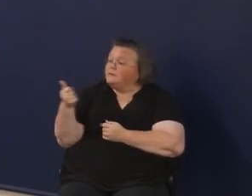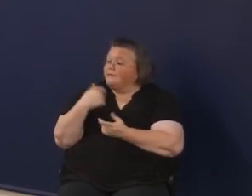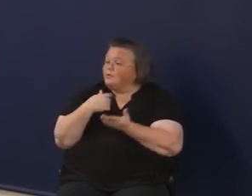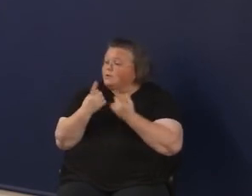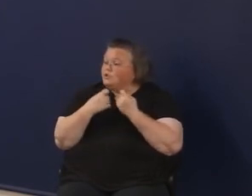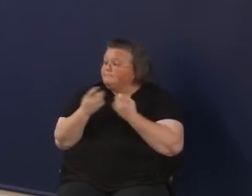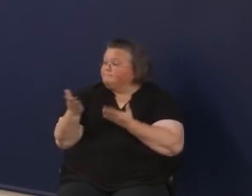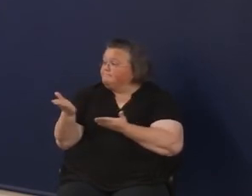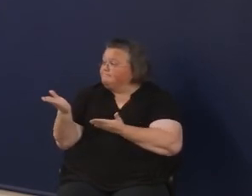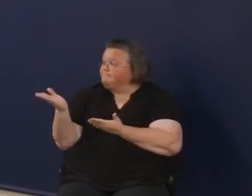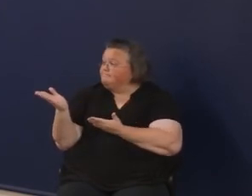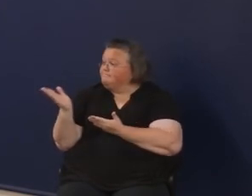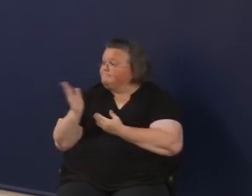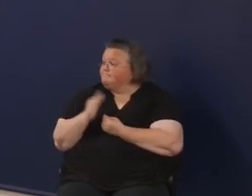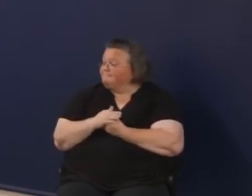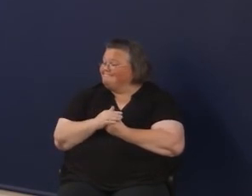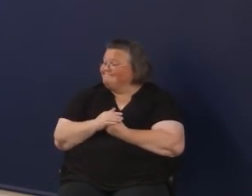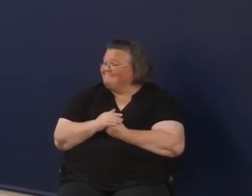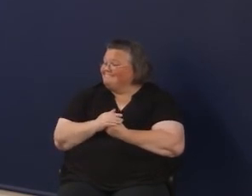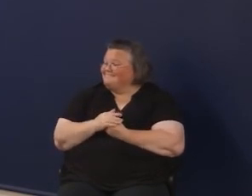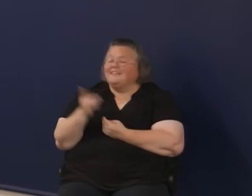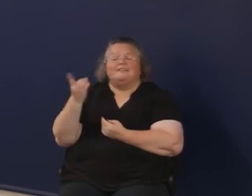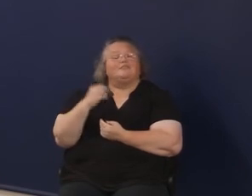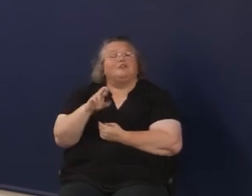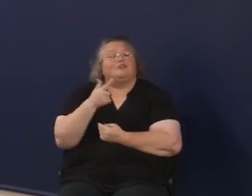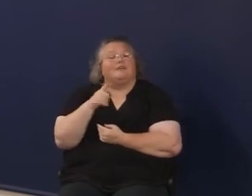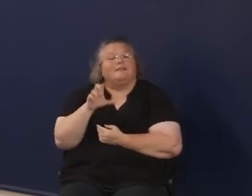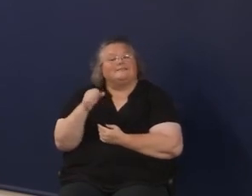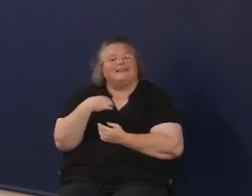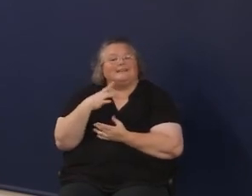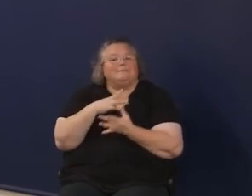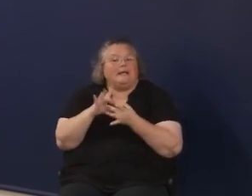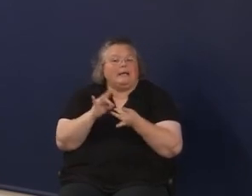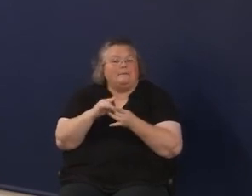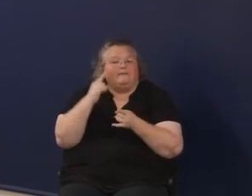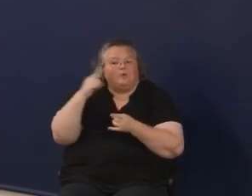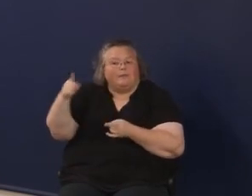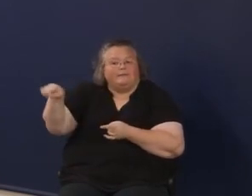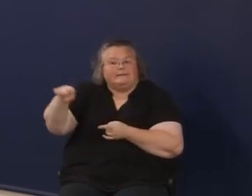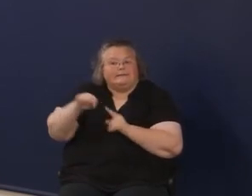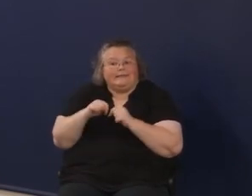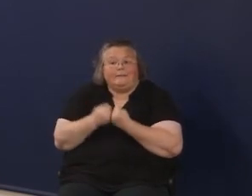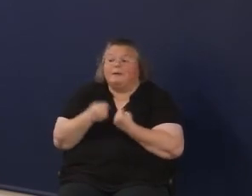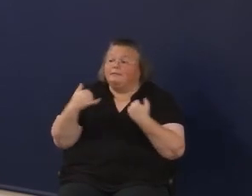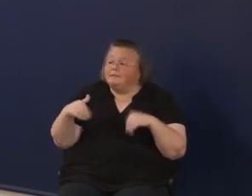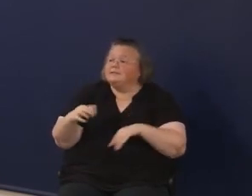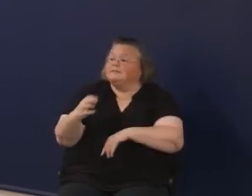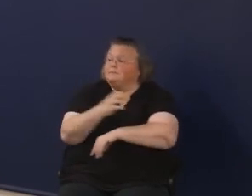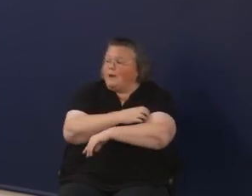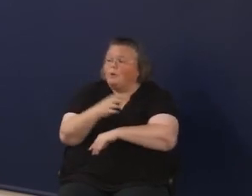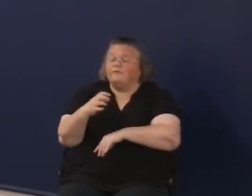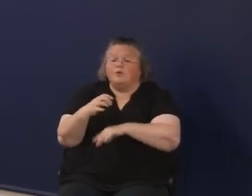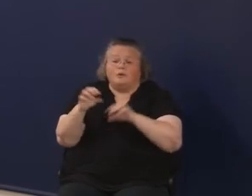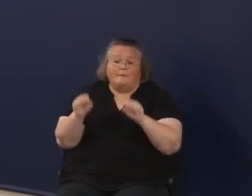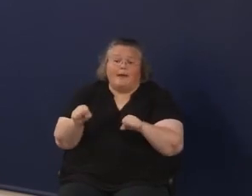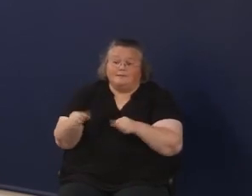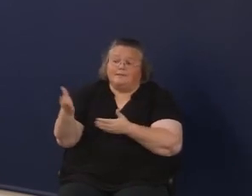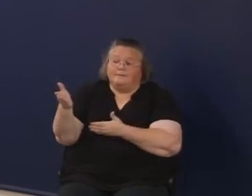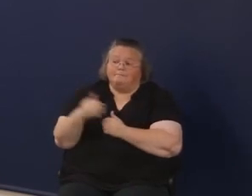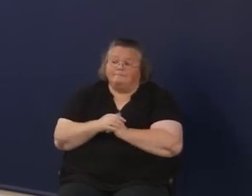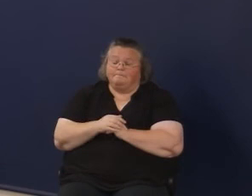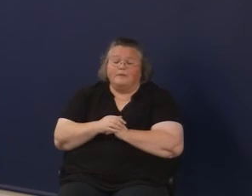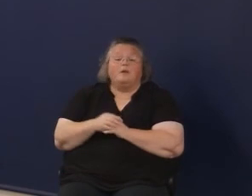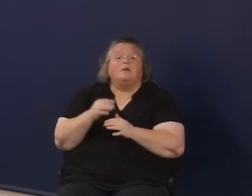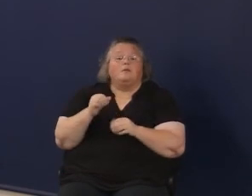question? If not, then... Thank much for this team. This is powerful capacity. The work that